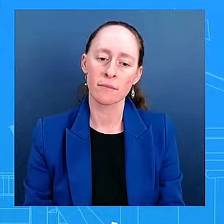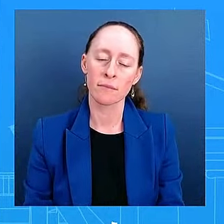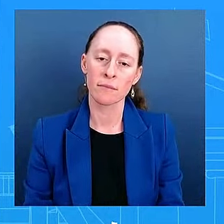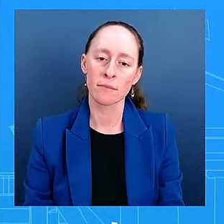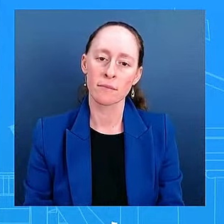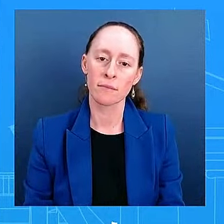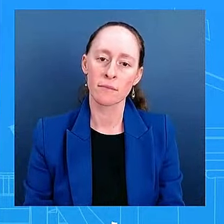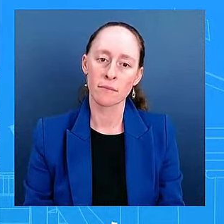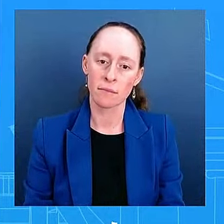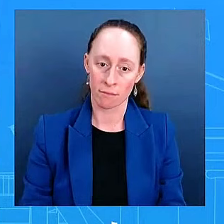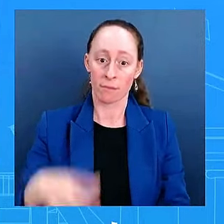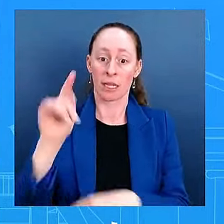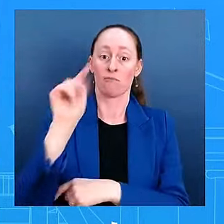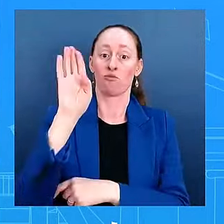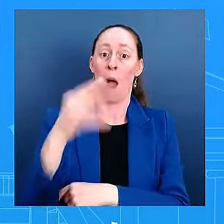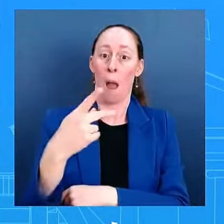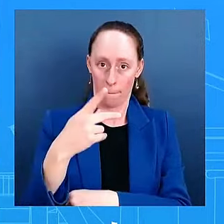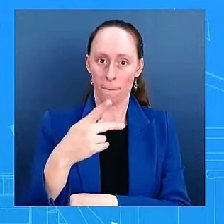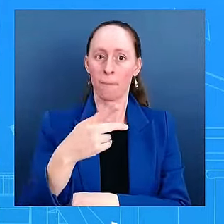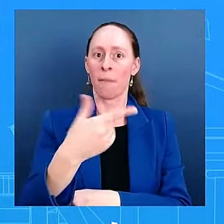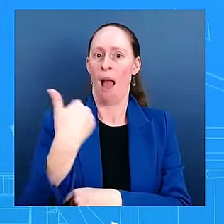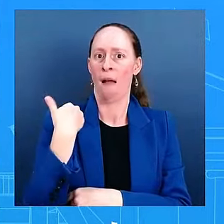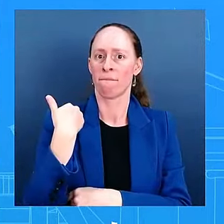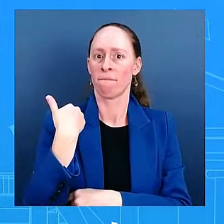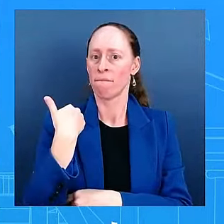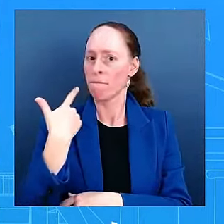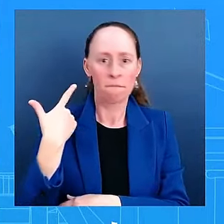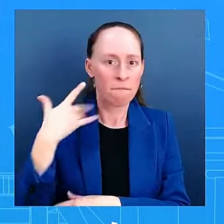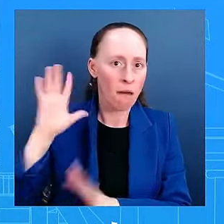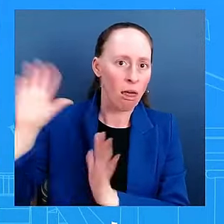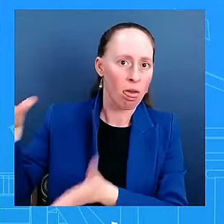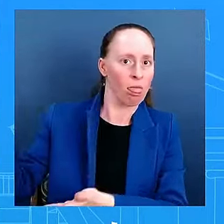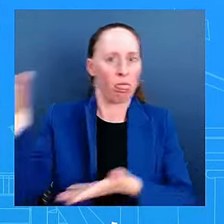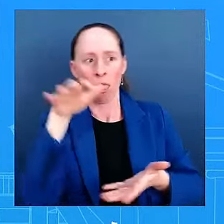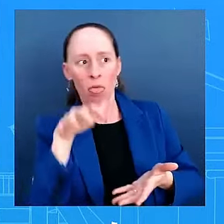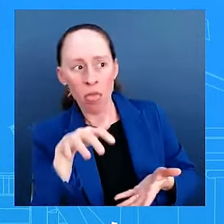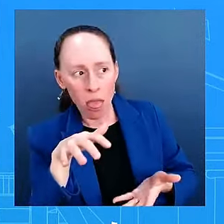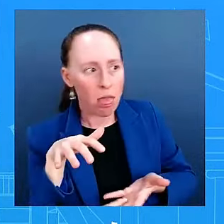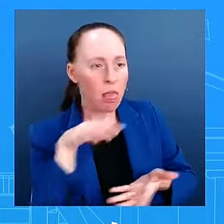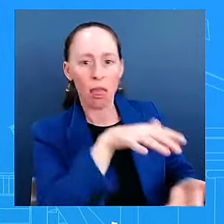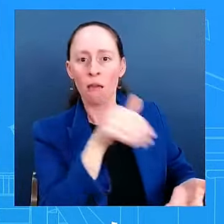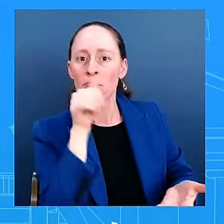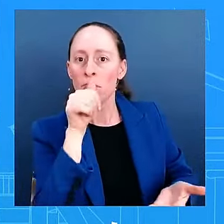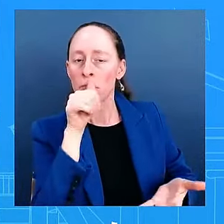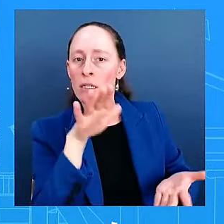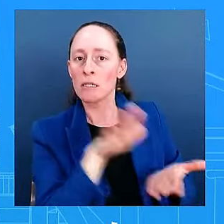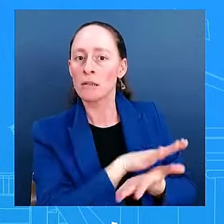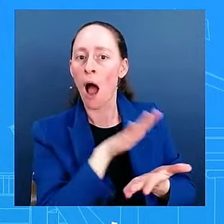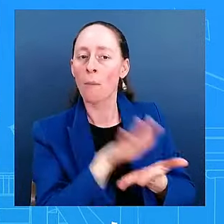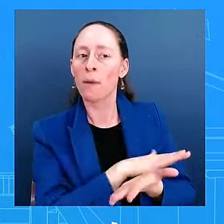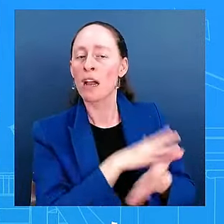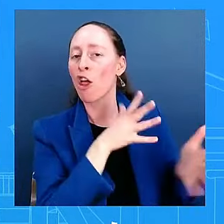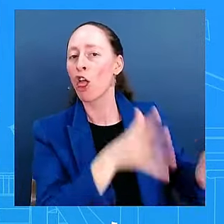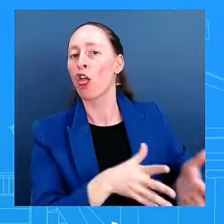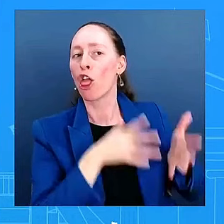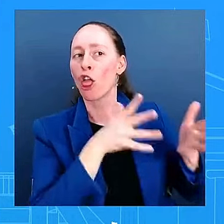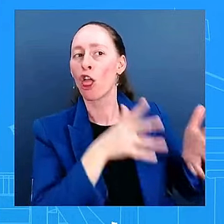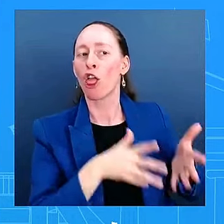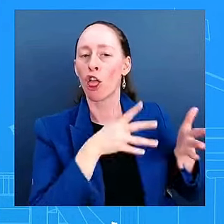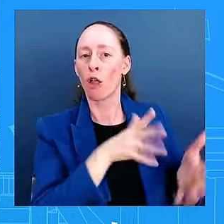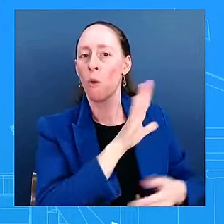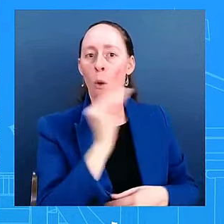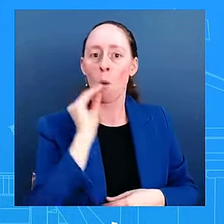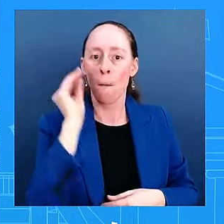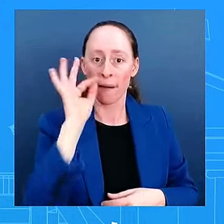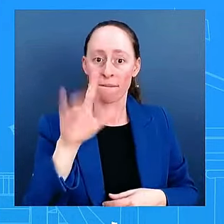that he did not secure. Does the president have concerns about classified information being given to Donald Trump